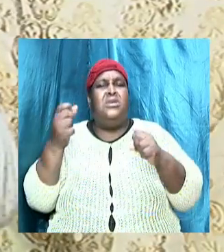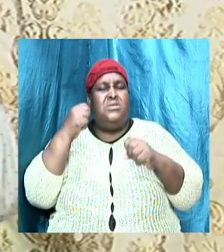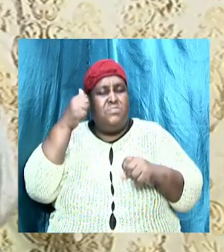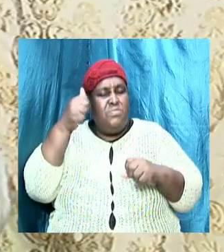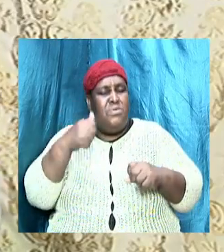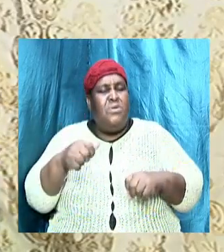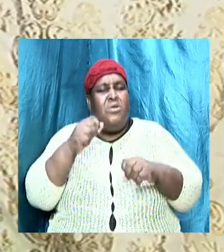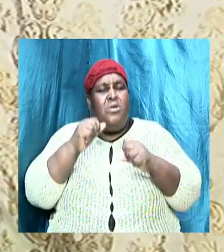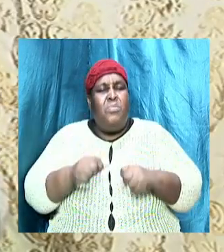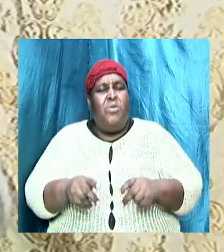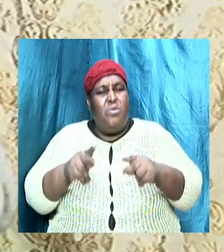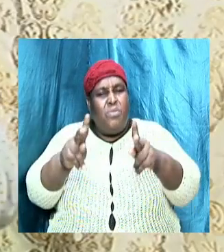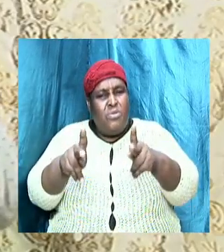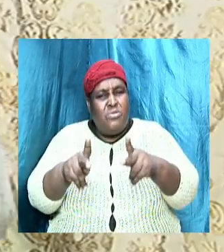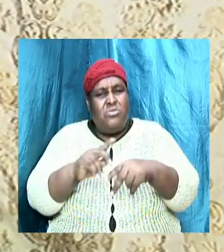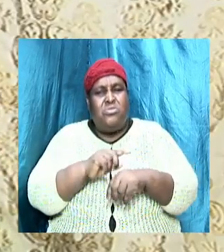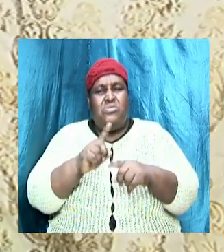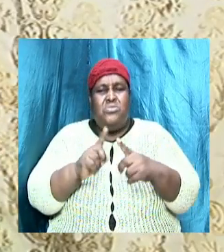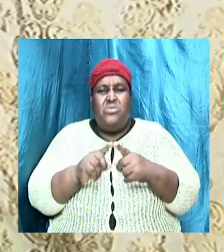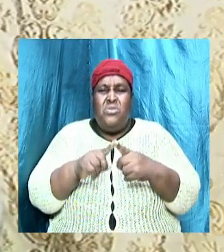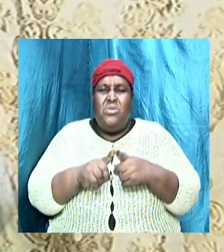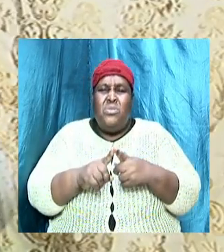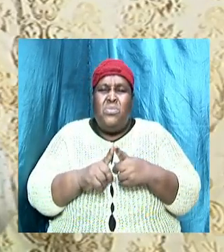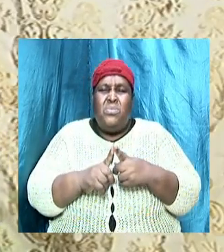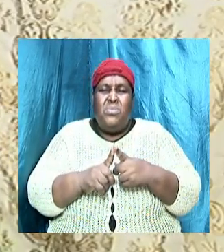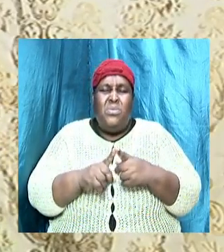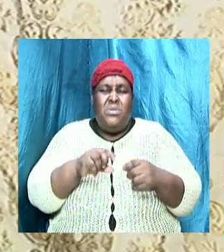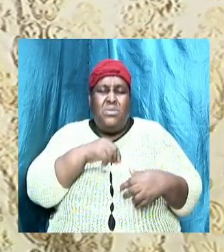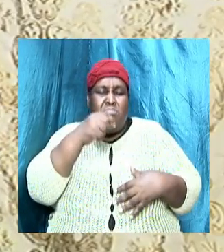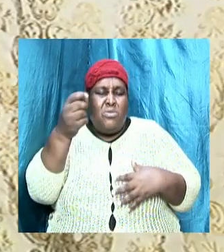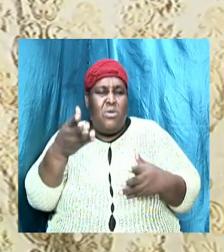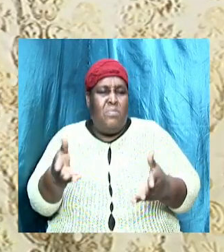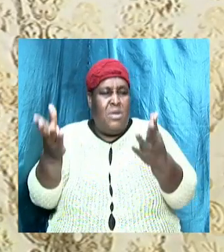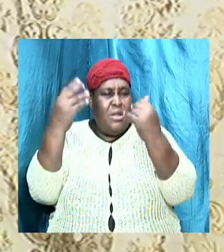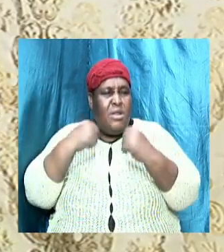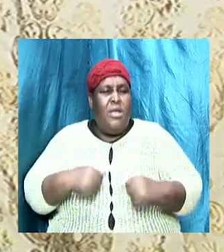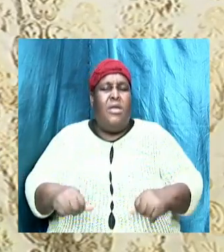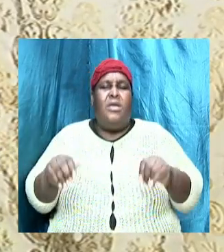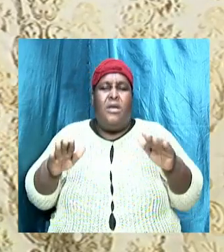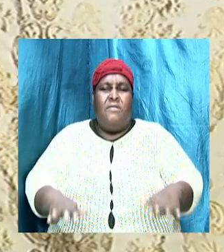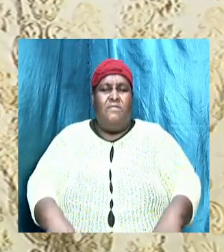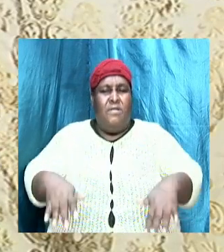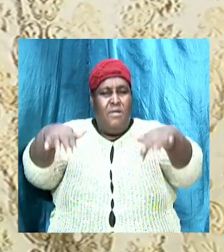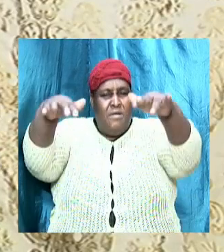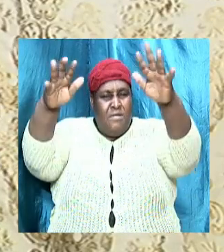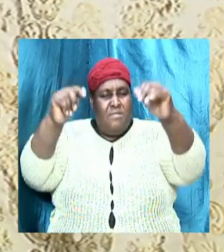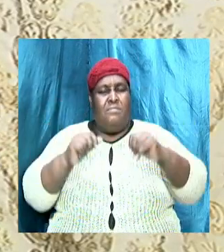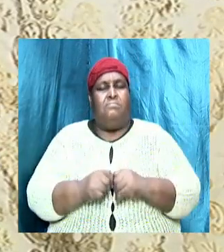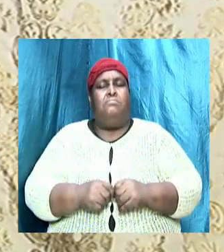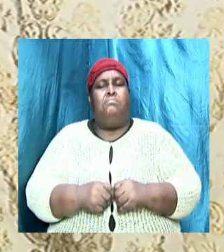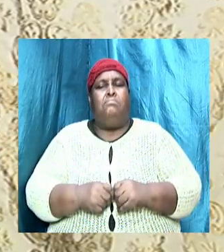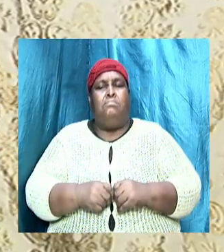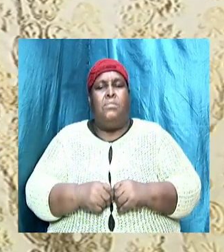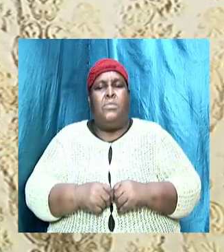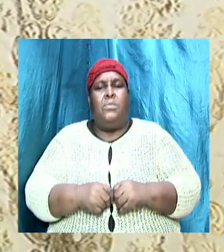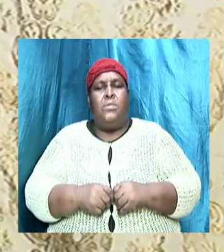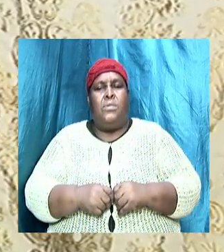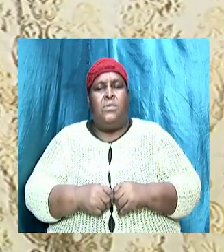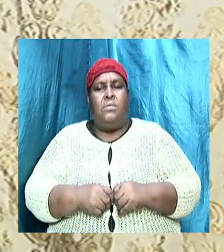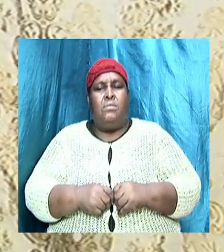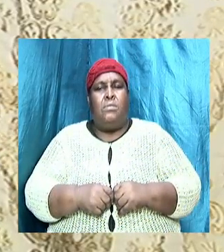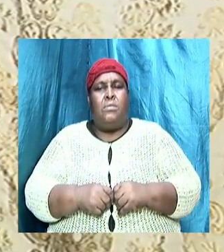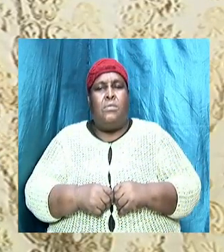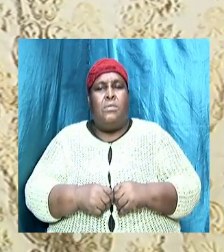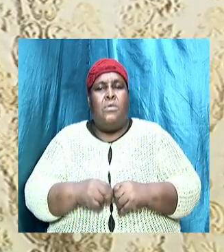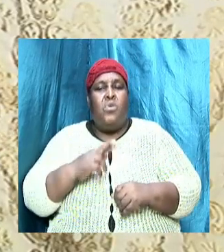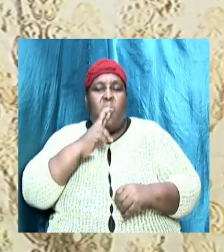and try to mess up our mind and mess up our thoughts and mess up the things that we are trying to achieve under God, we can say that all things